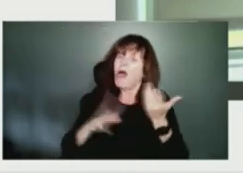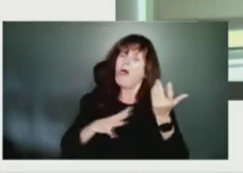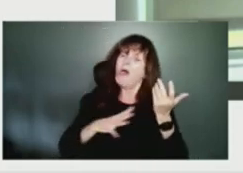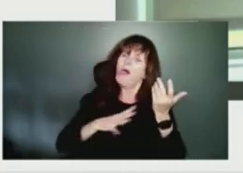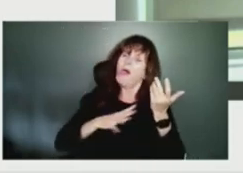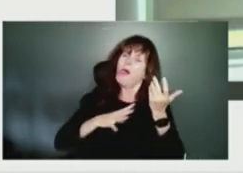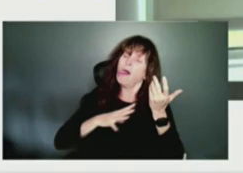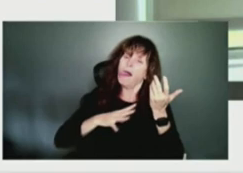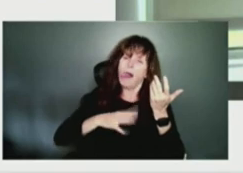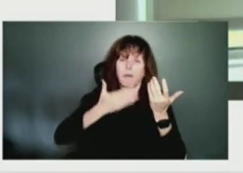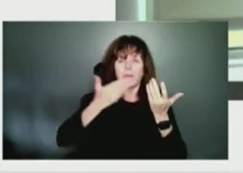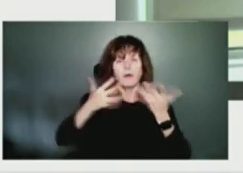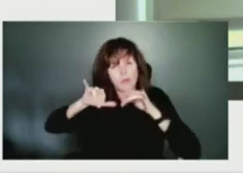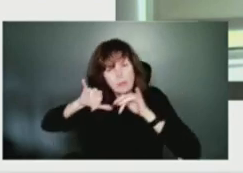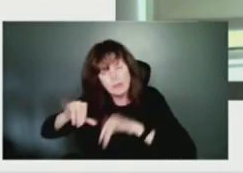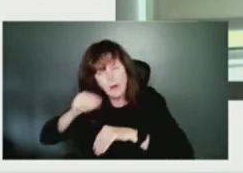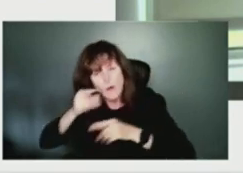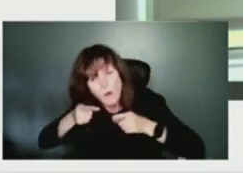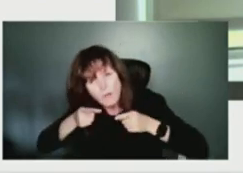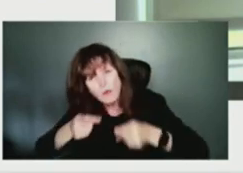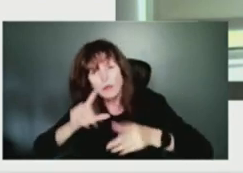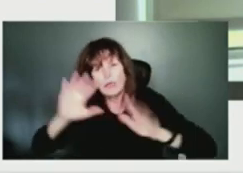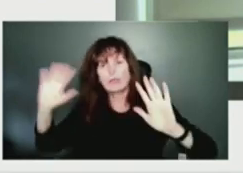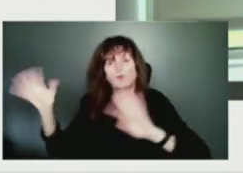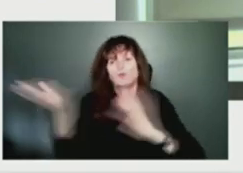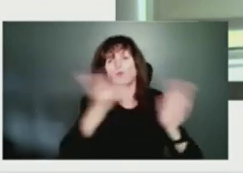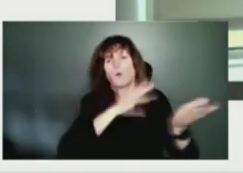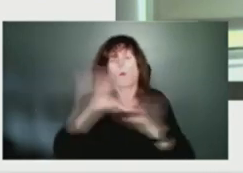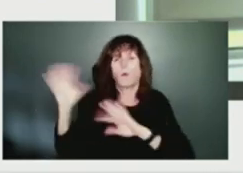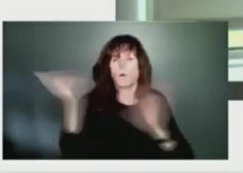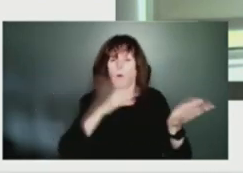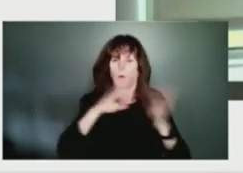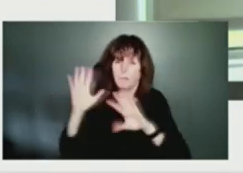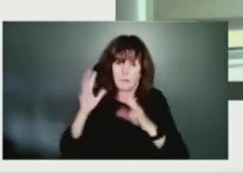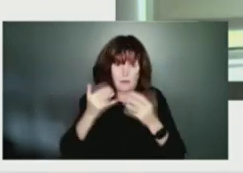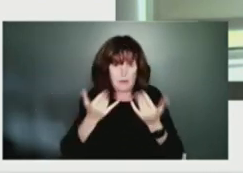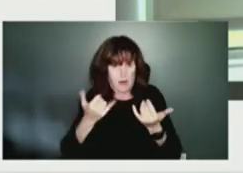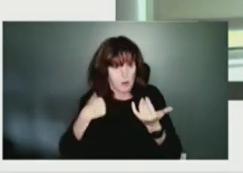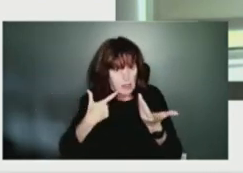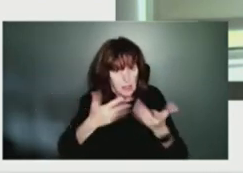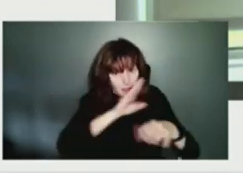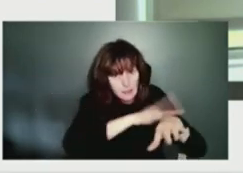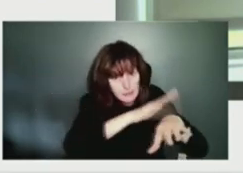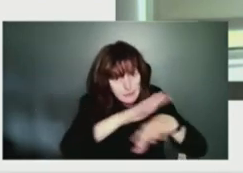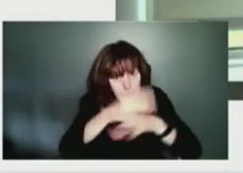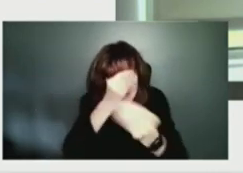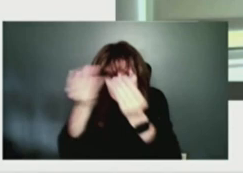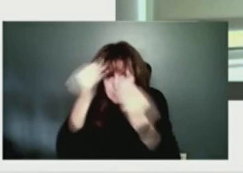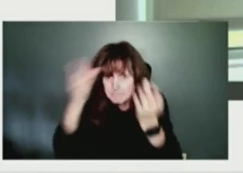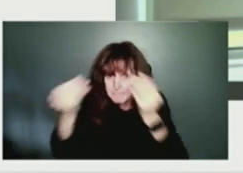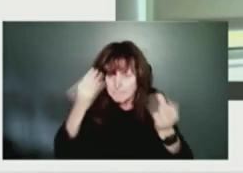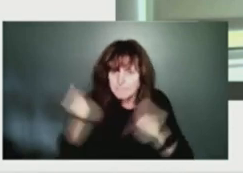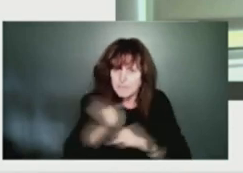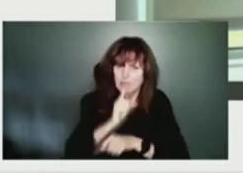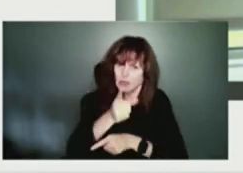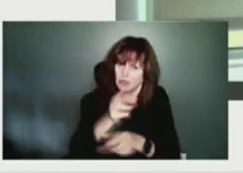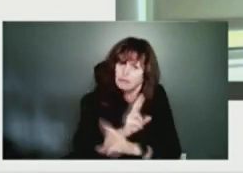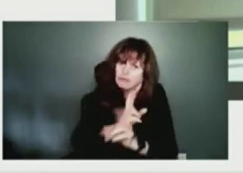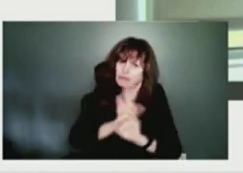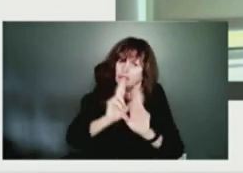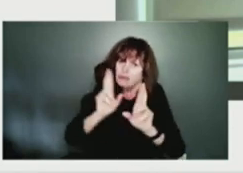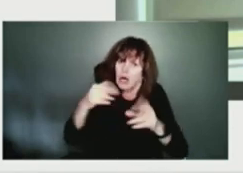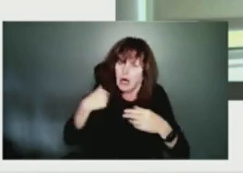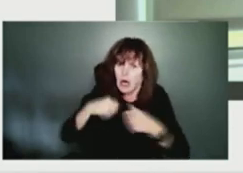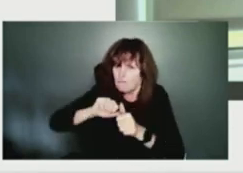And really, this is a time where we're trying to reach out to people to make sure they're prepared now, so they're not going to a grocery store in the middle of the storm, looking for